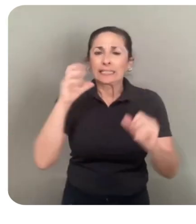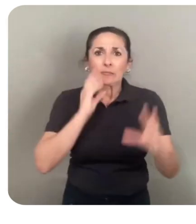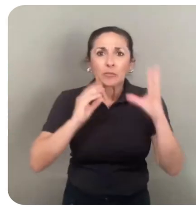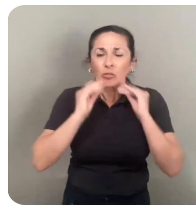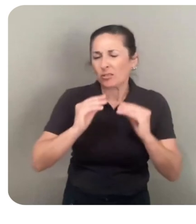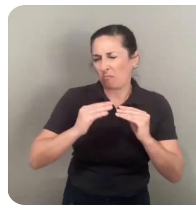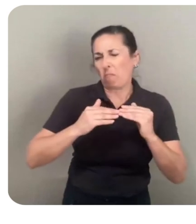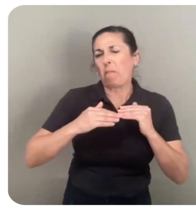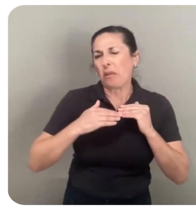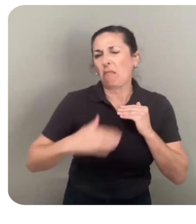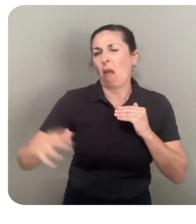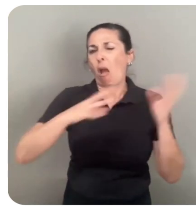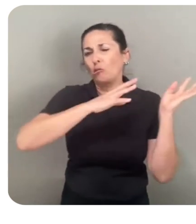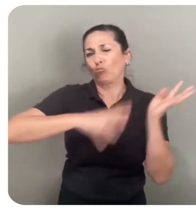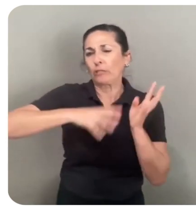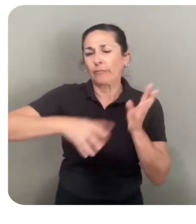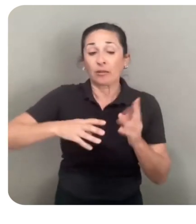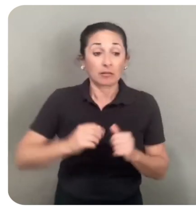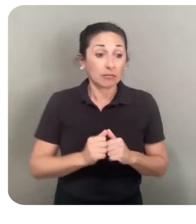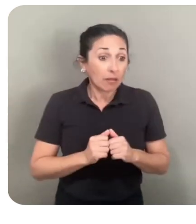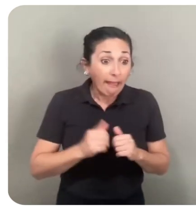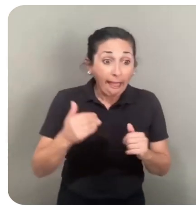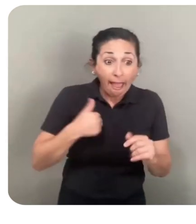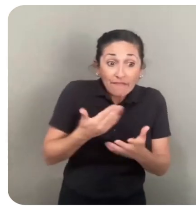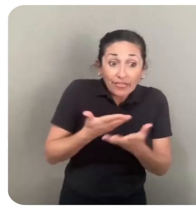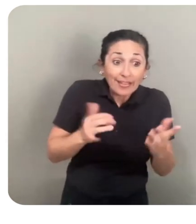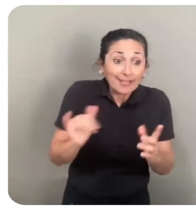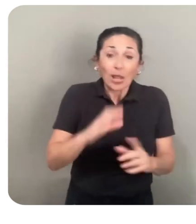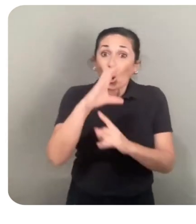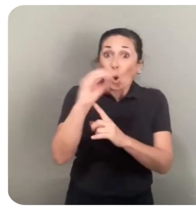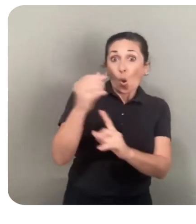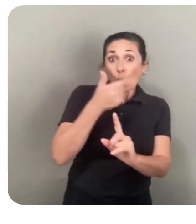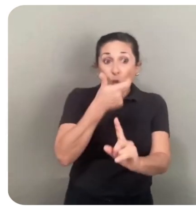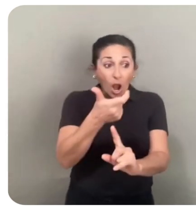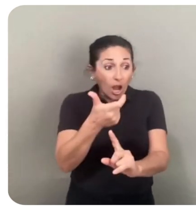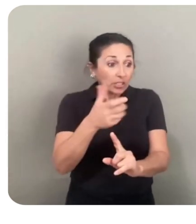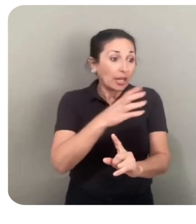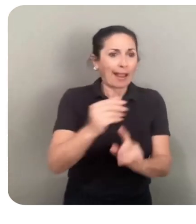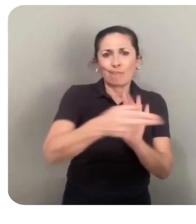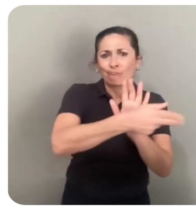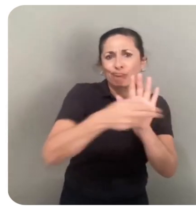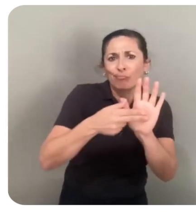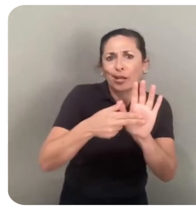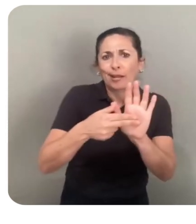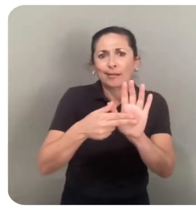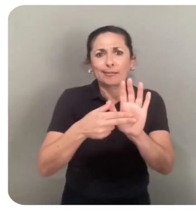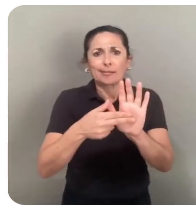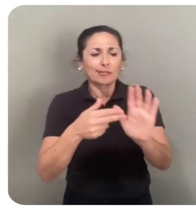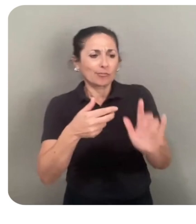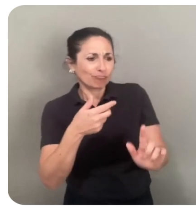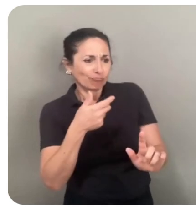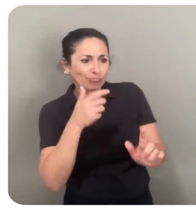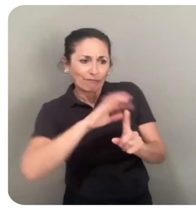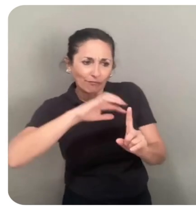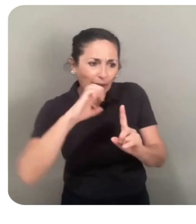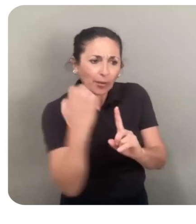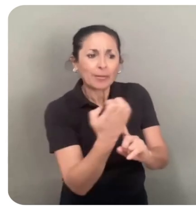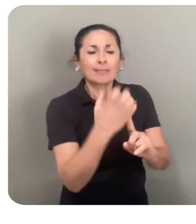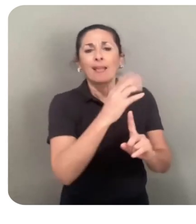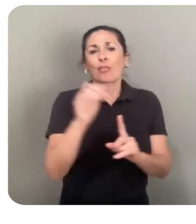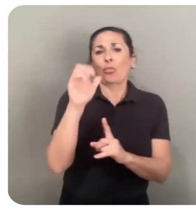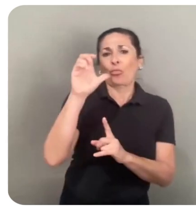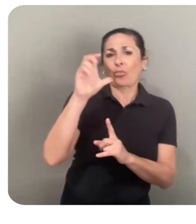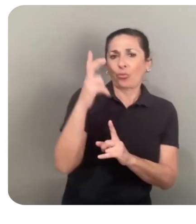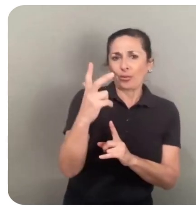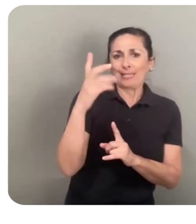Differentiated consumption experiences with features like co-watching, branded environments, and 3D capabilities. And fandom